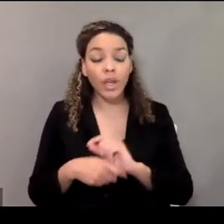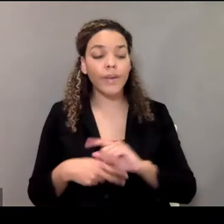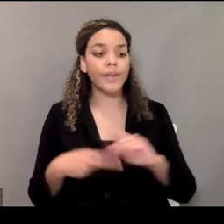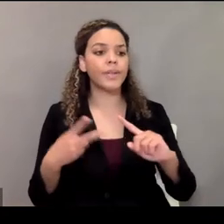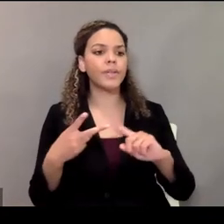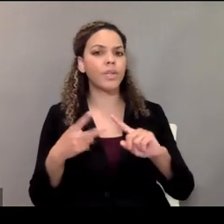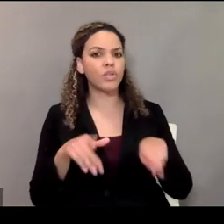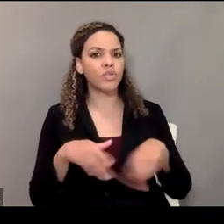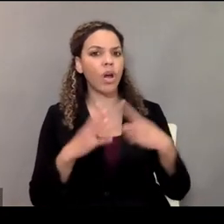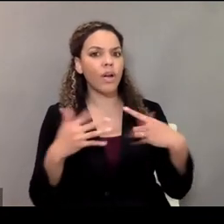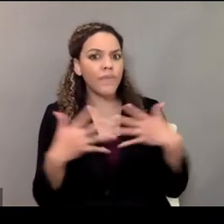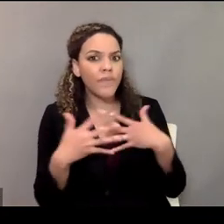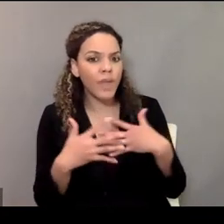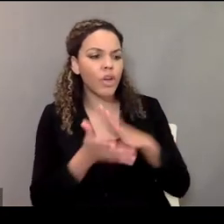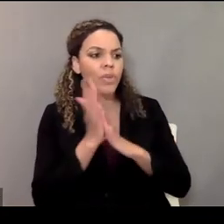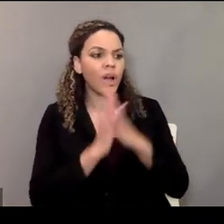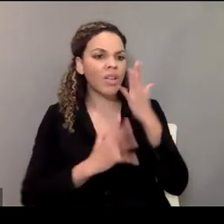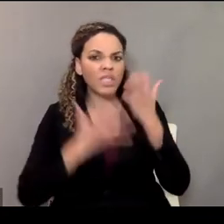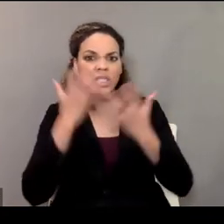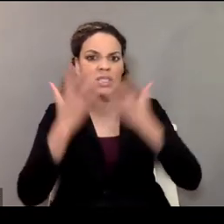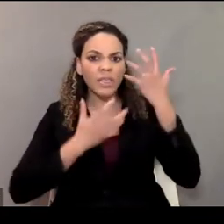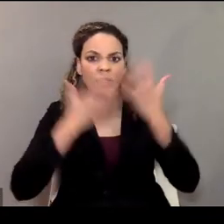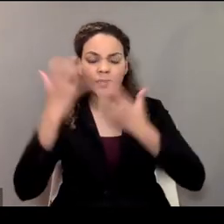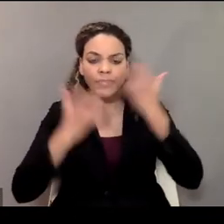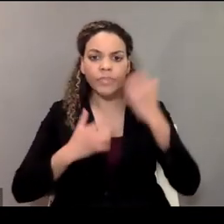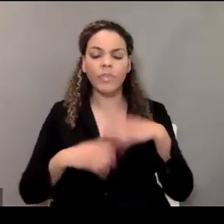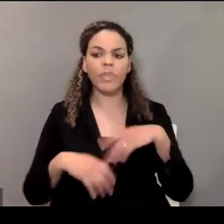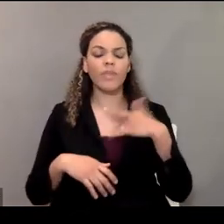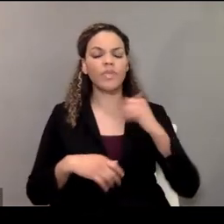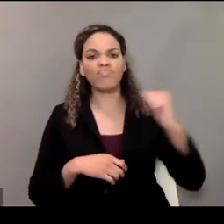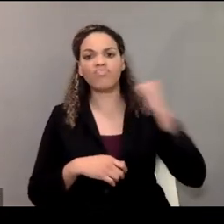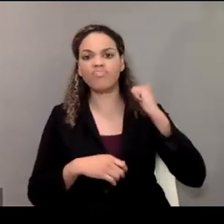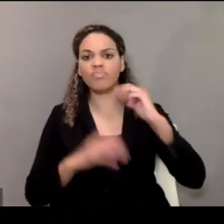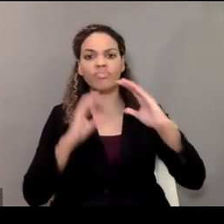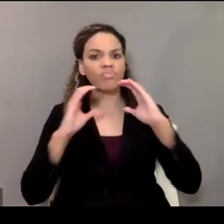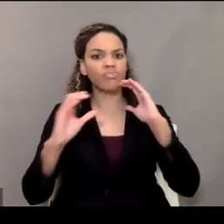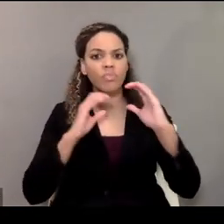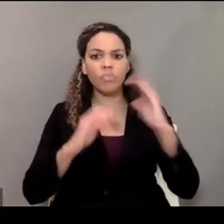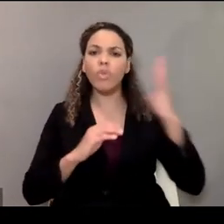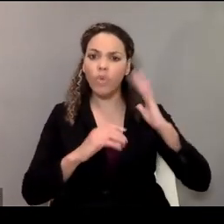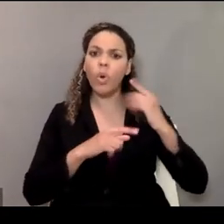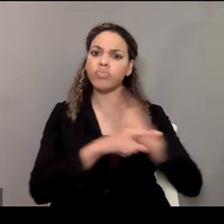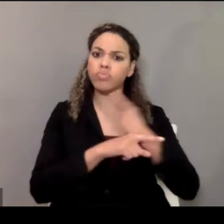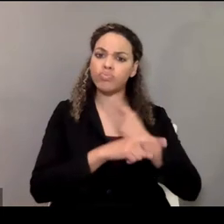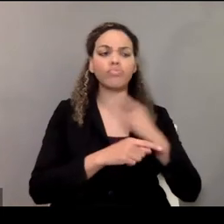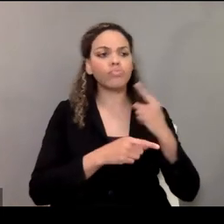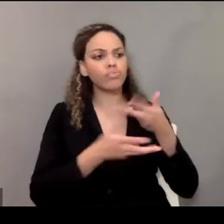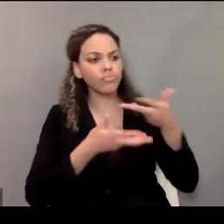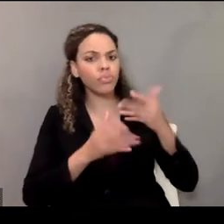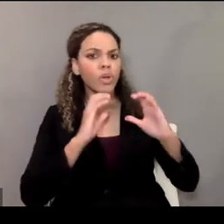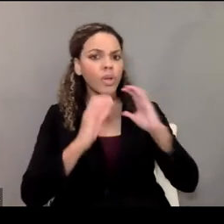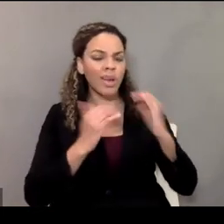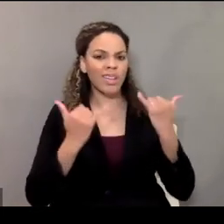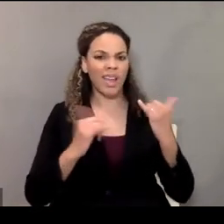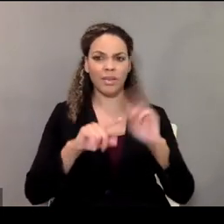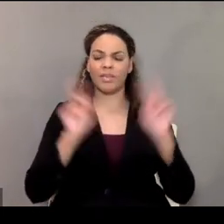unusual fear or anger, refusal to communicate as is typical for that person,